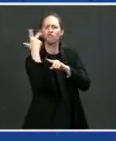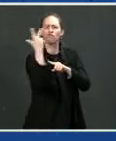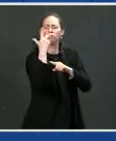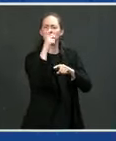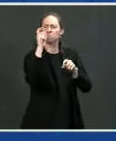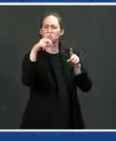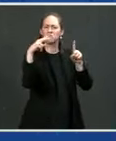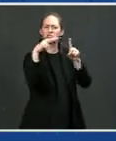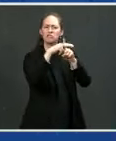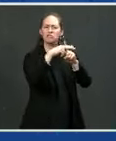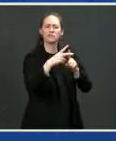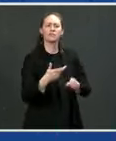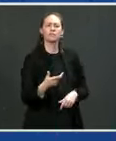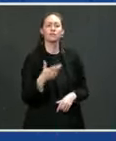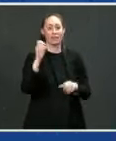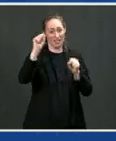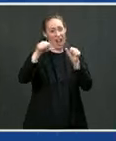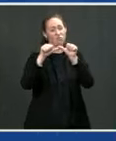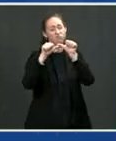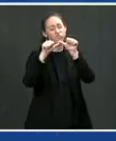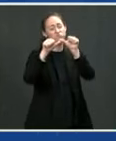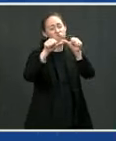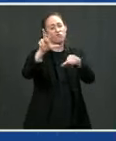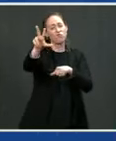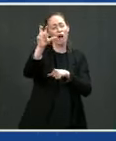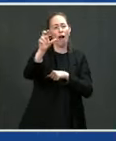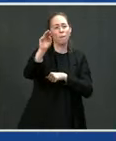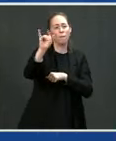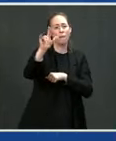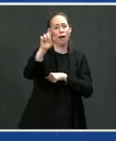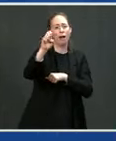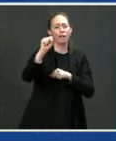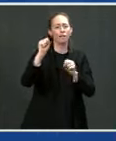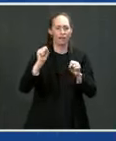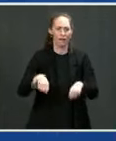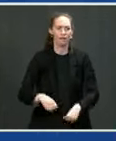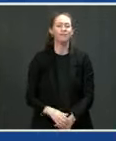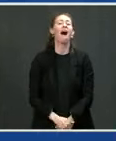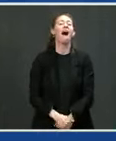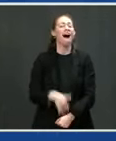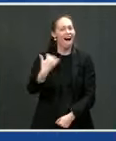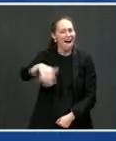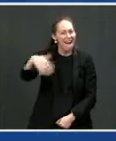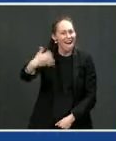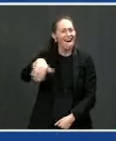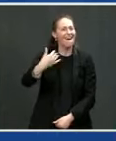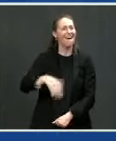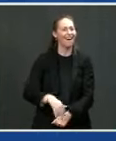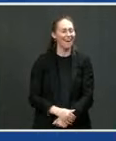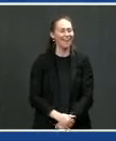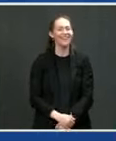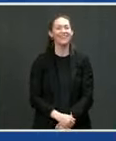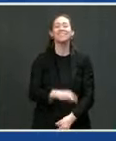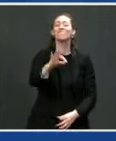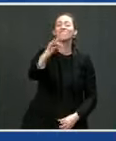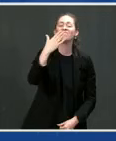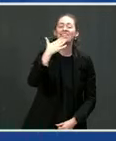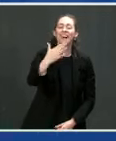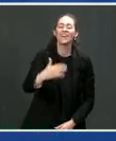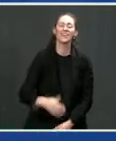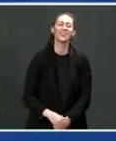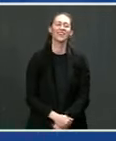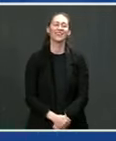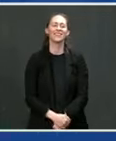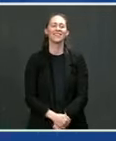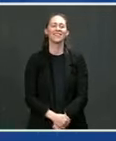300-mile range for a bus. Gotcha. All right. Great. Thank you. Thank you.